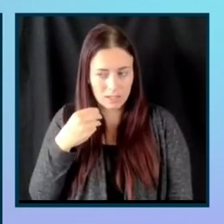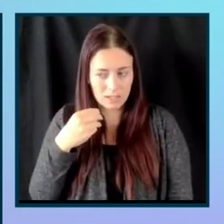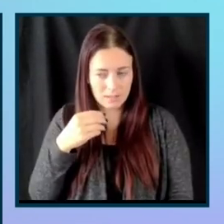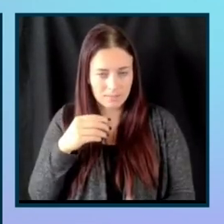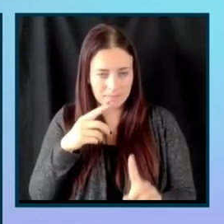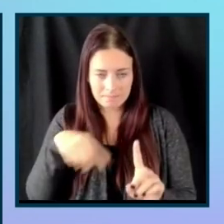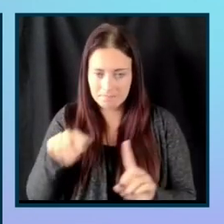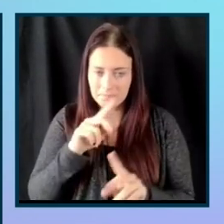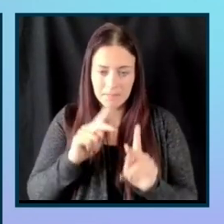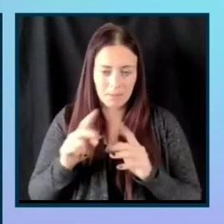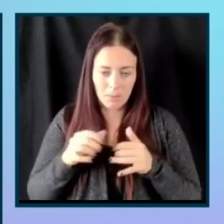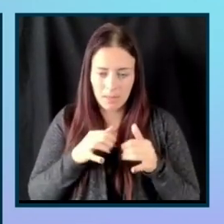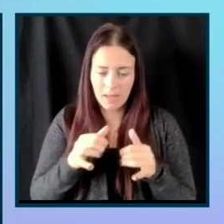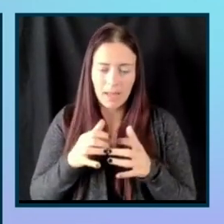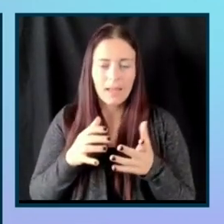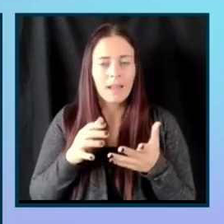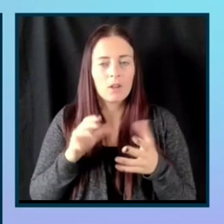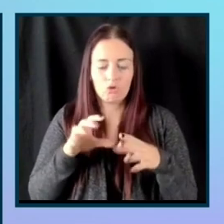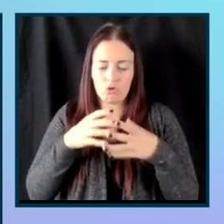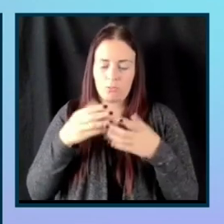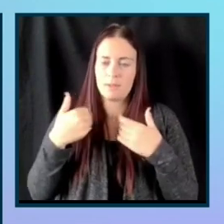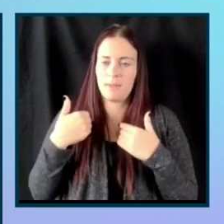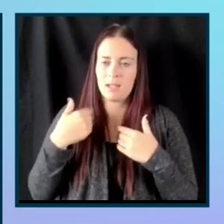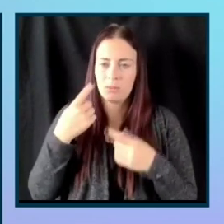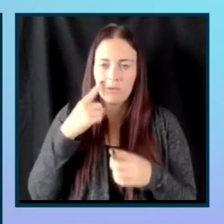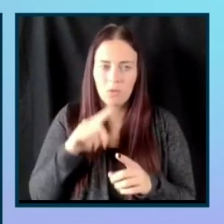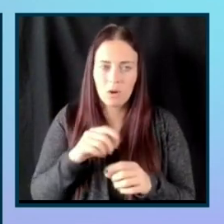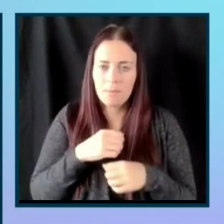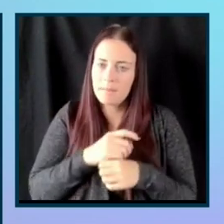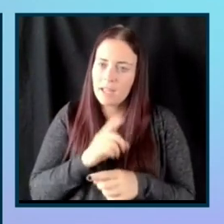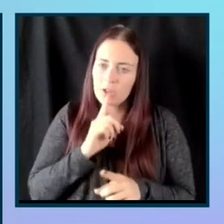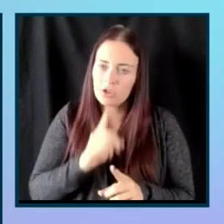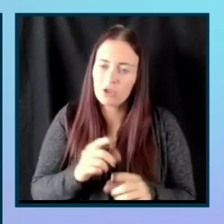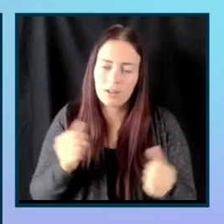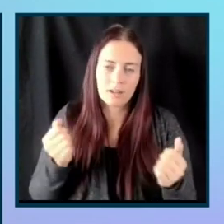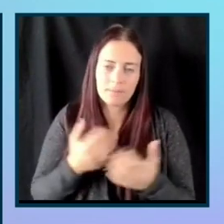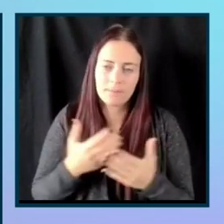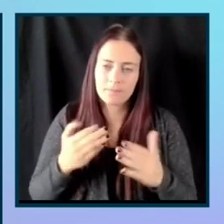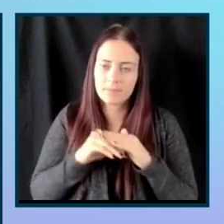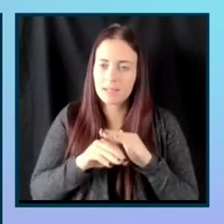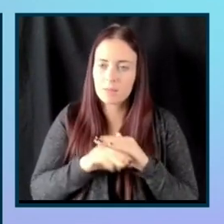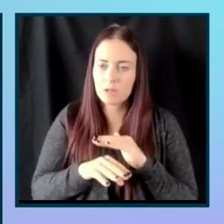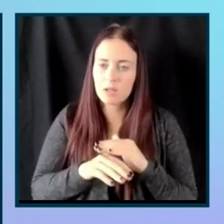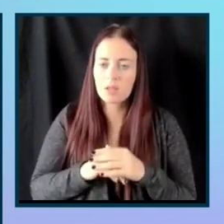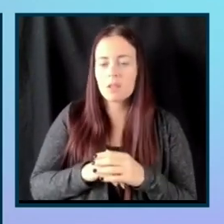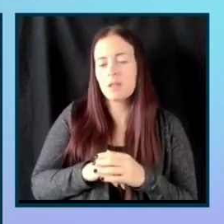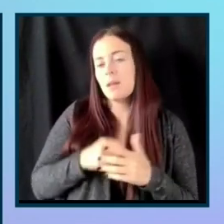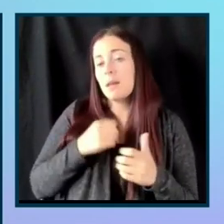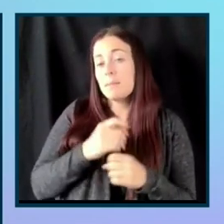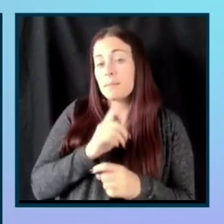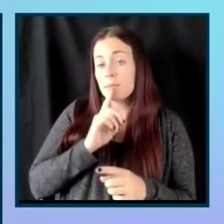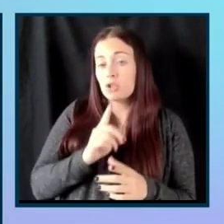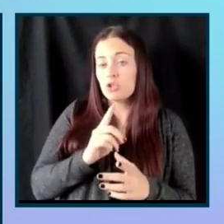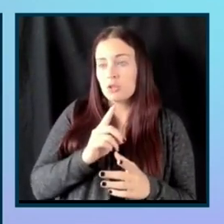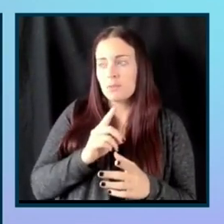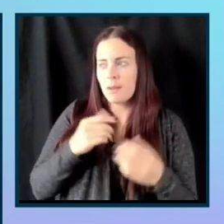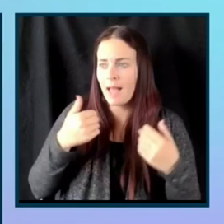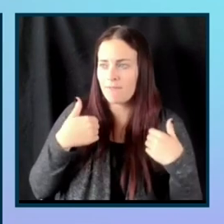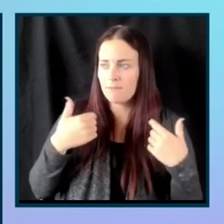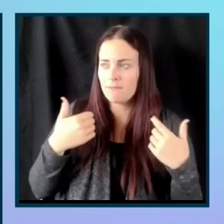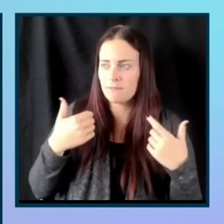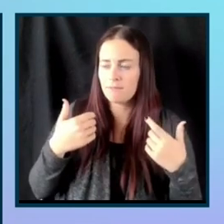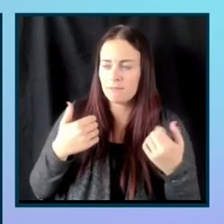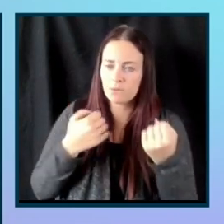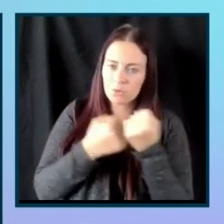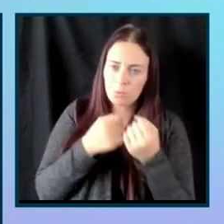responsible for, making sure that it is accessible. So making sure that there are support options for